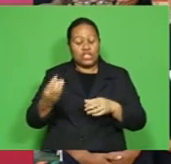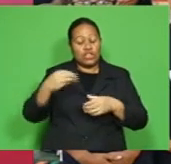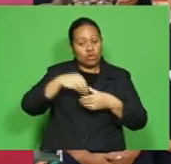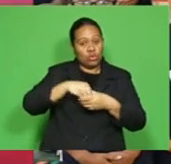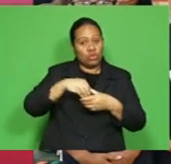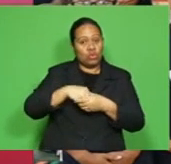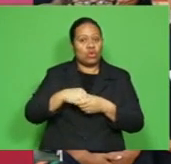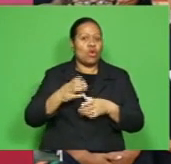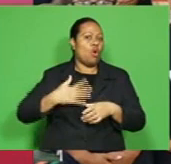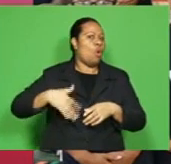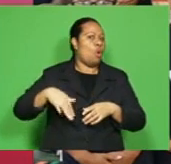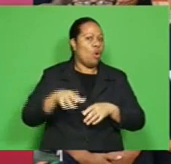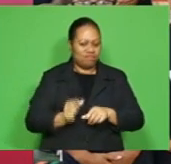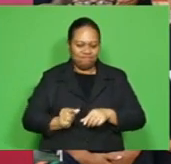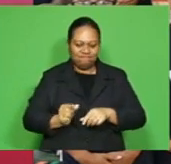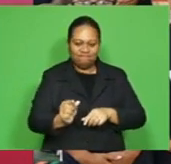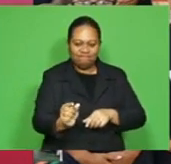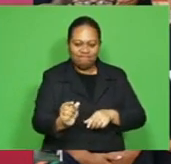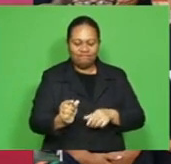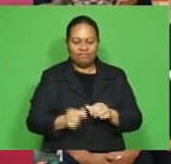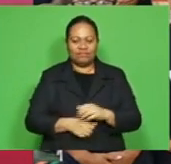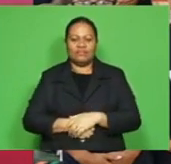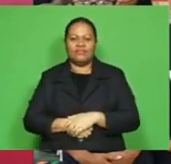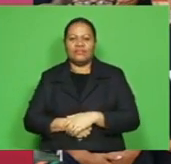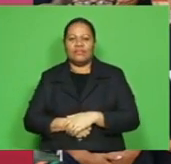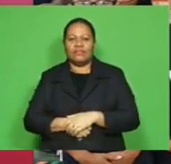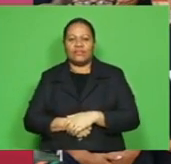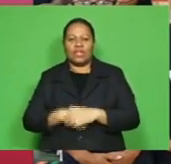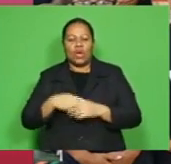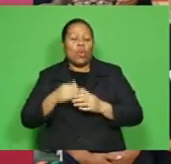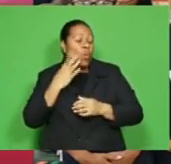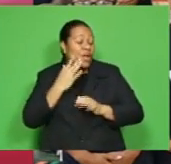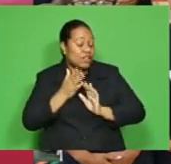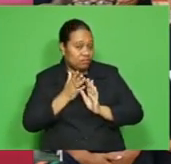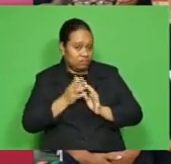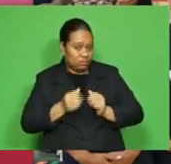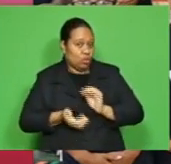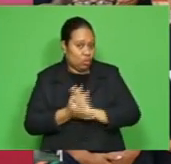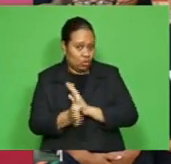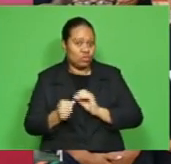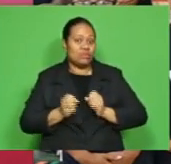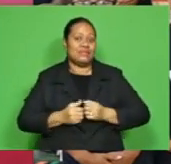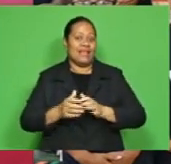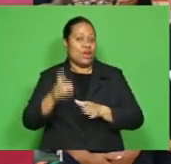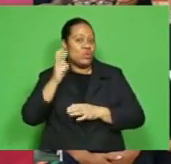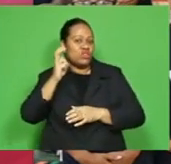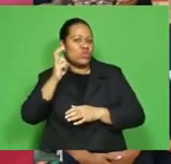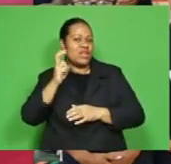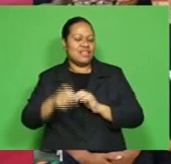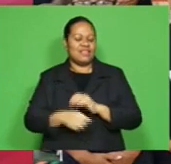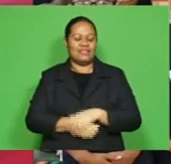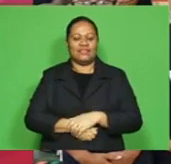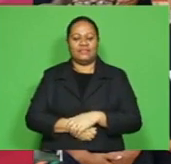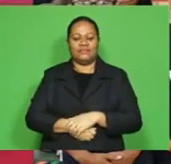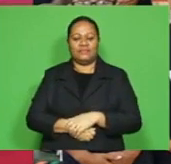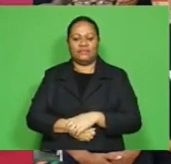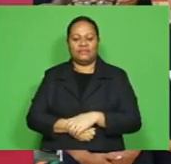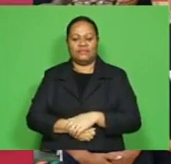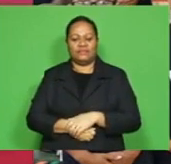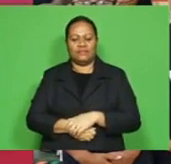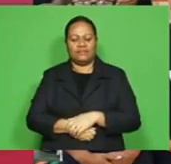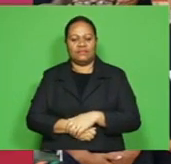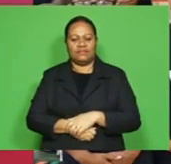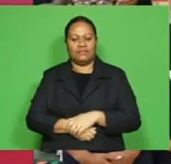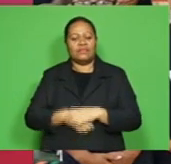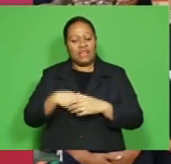all the protocols in place when we will start our trainings again. And I think